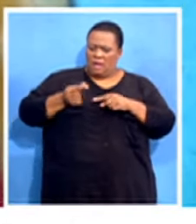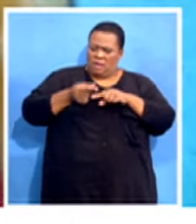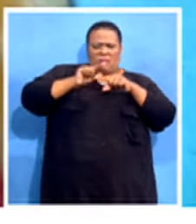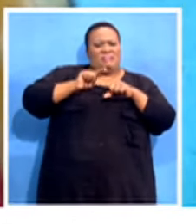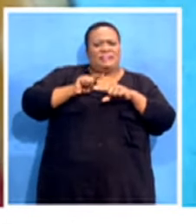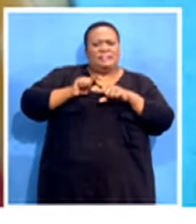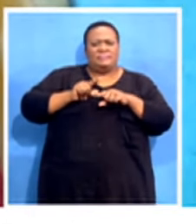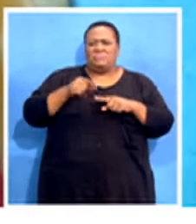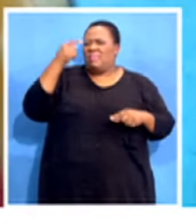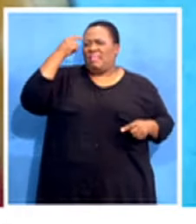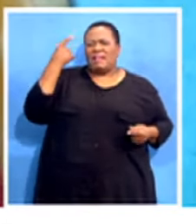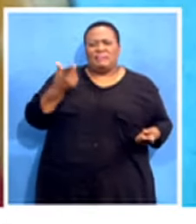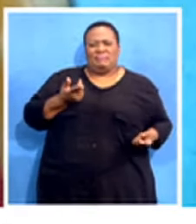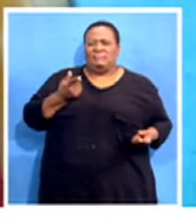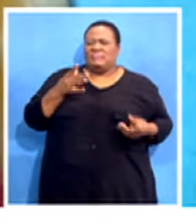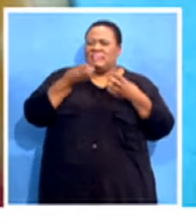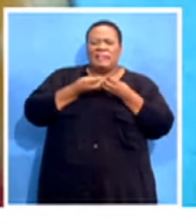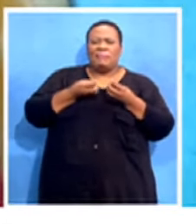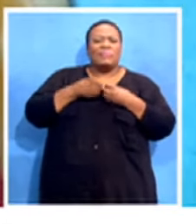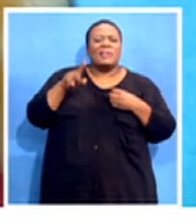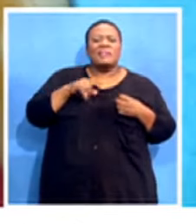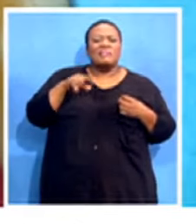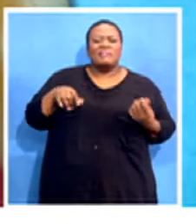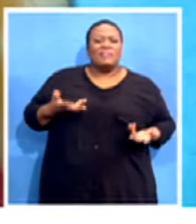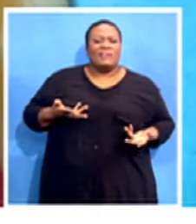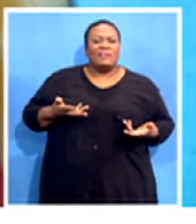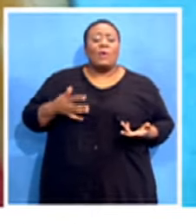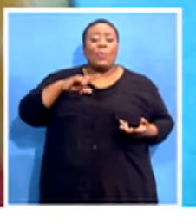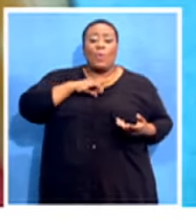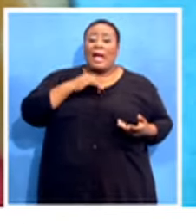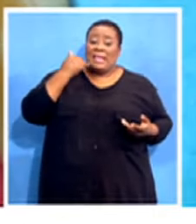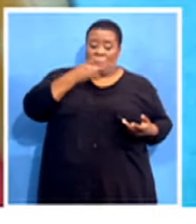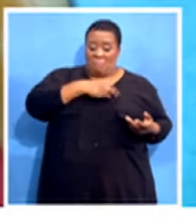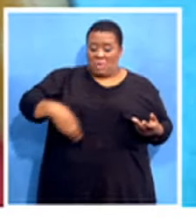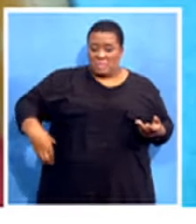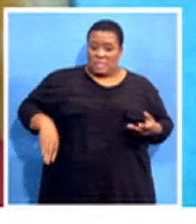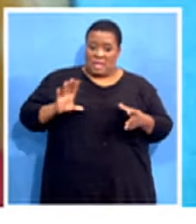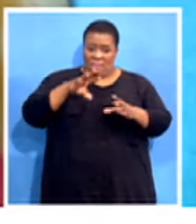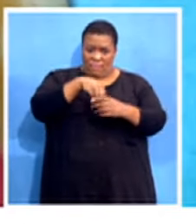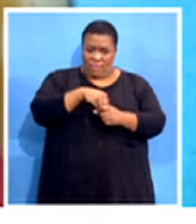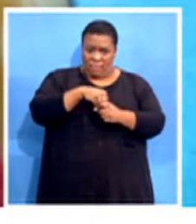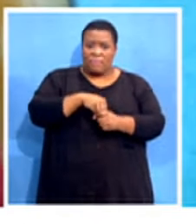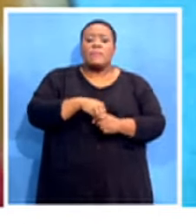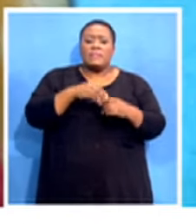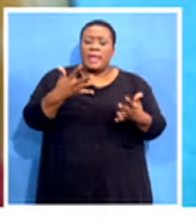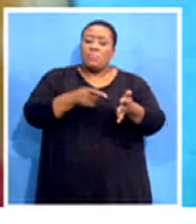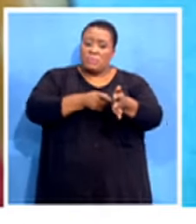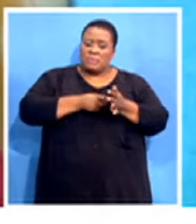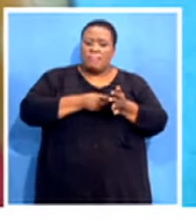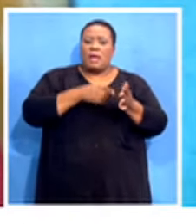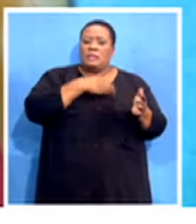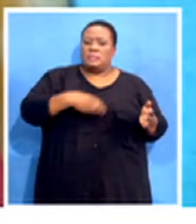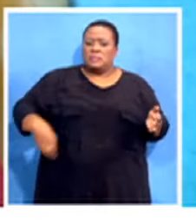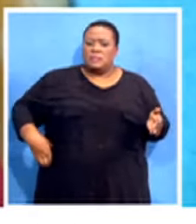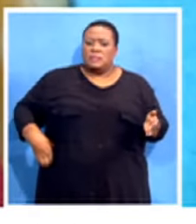that we think something is wrong and we think if the president can intervene, only then can it happen. So we demand the intervention of the president. He must not